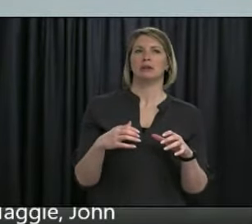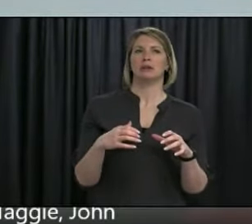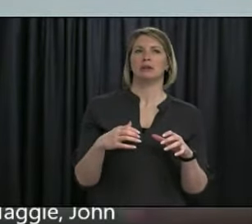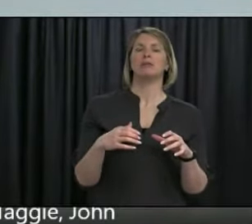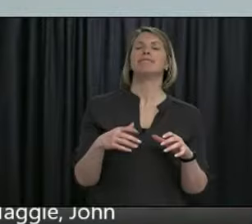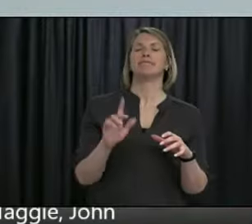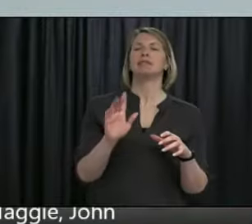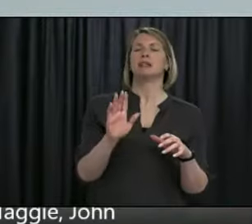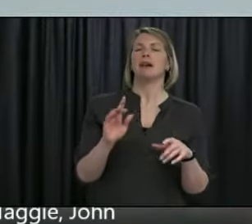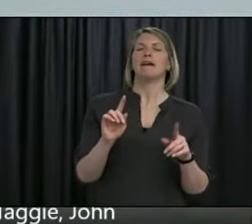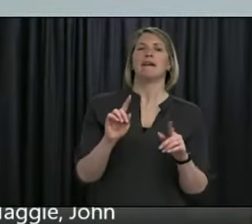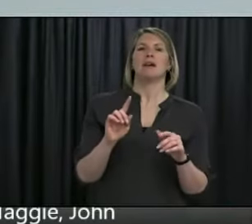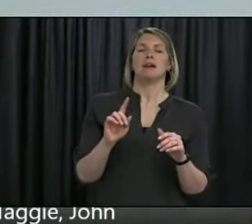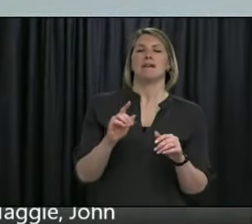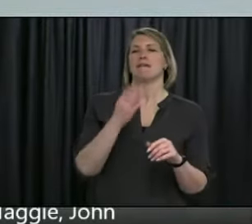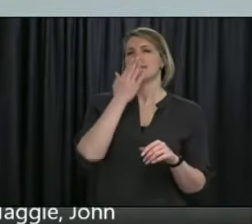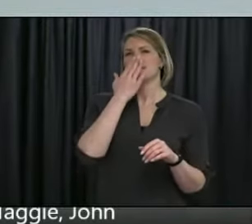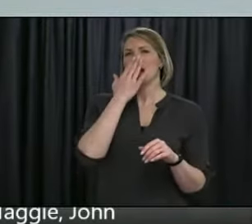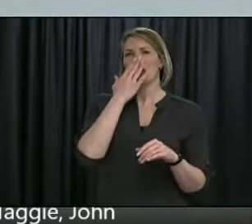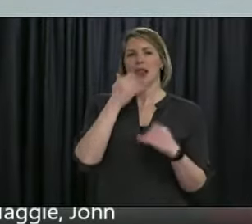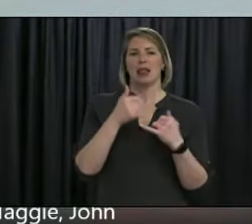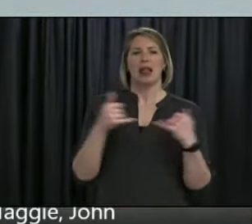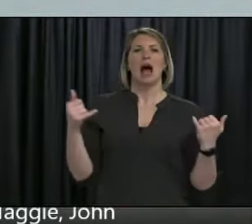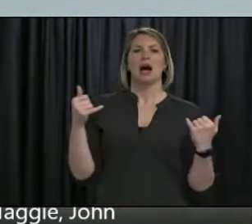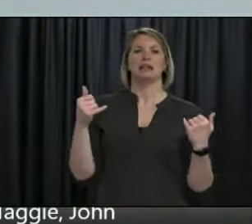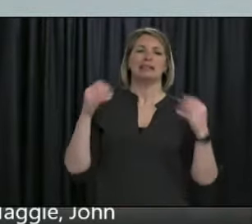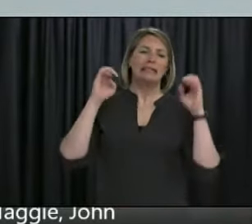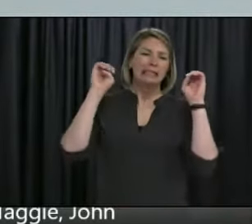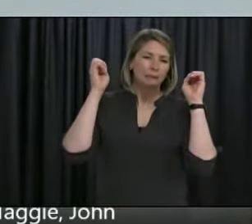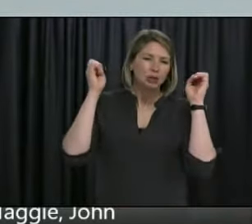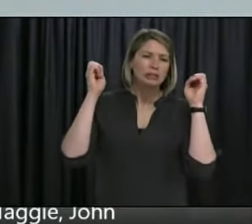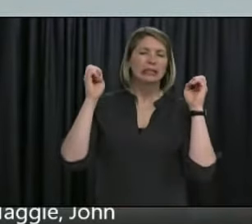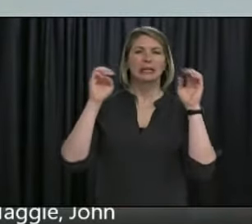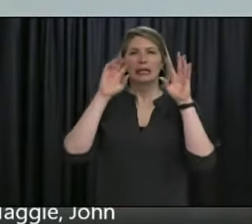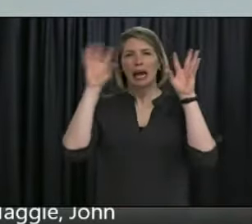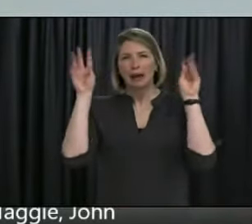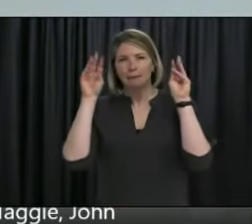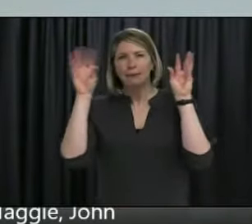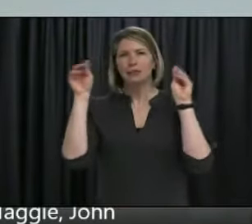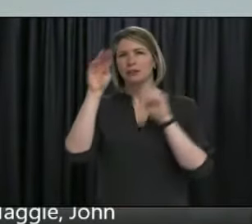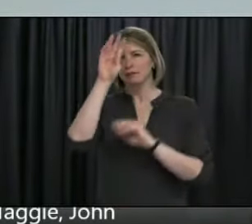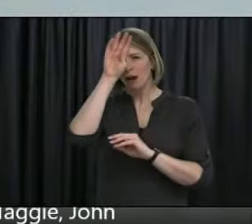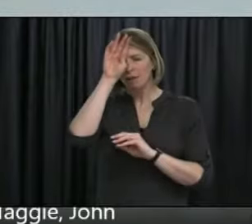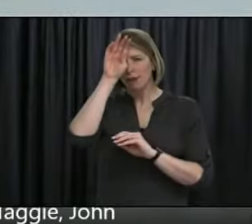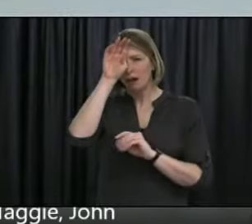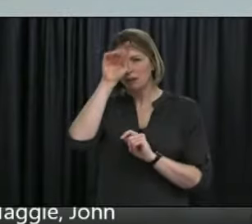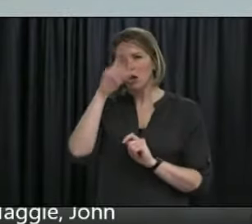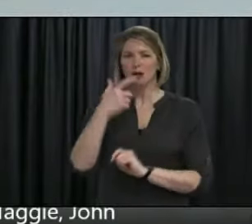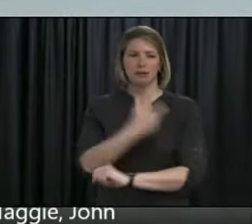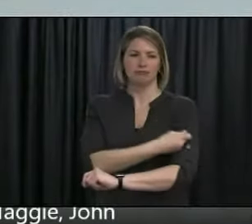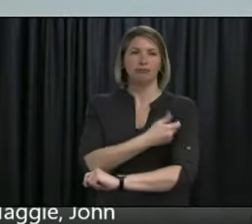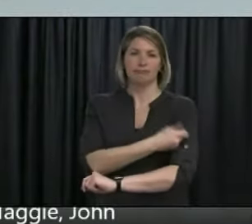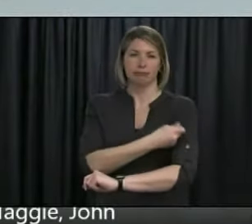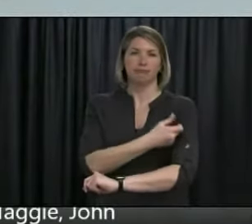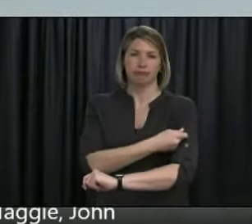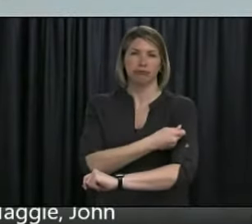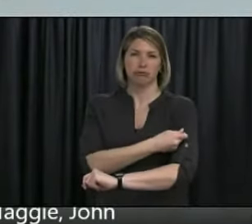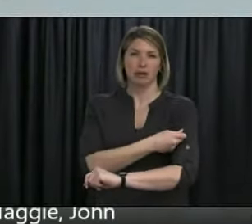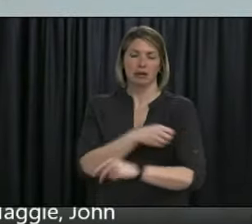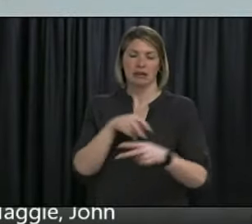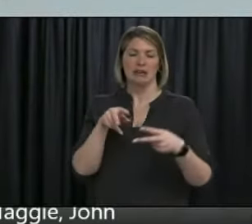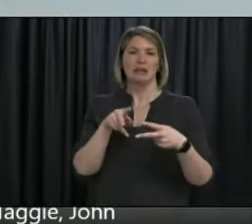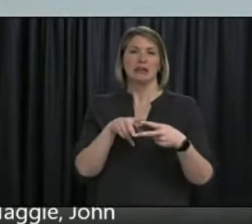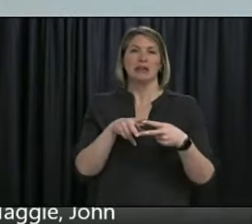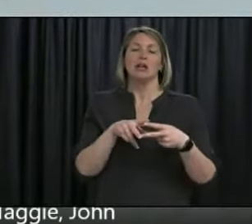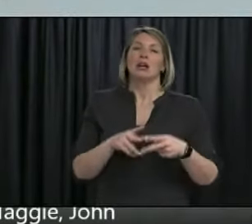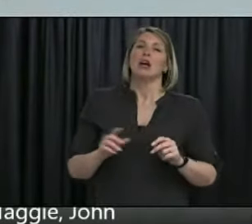first responders with MRNA vaccine, and then whether that would leave us short for, uh, for that. But between the, the jigs and the